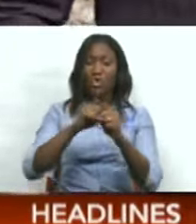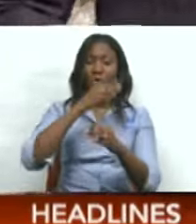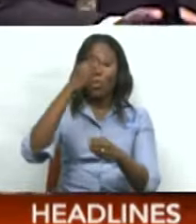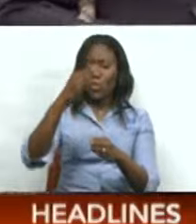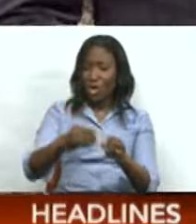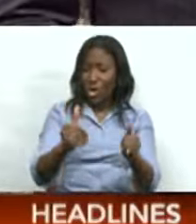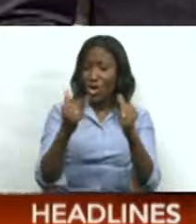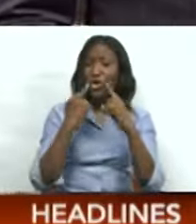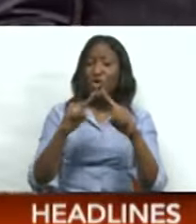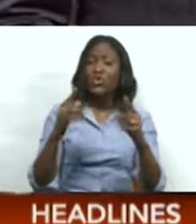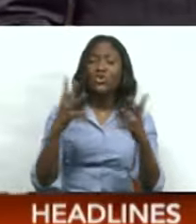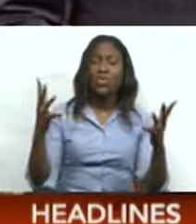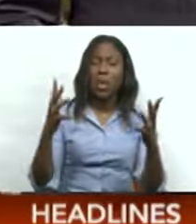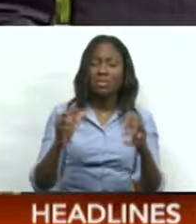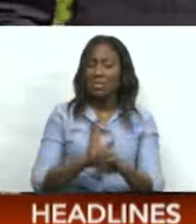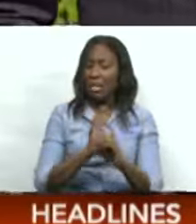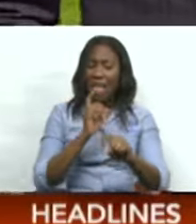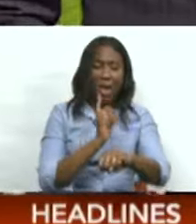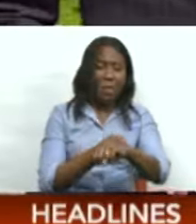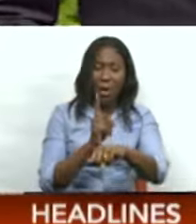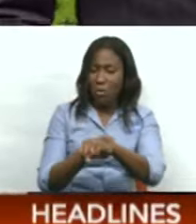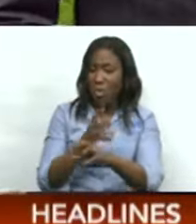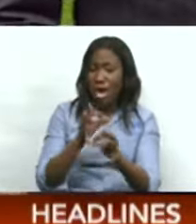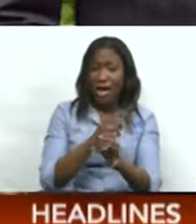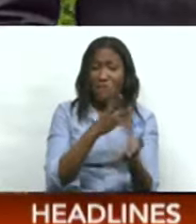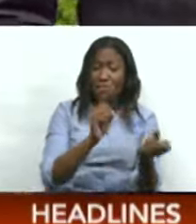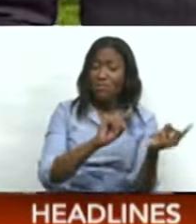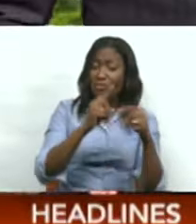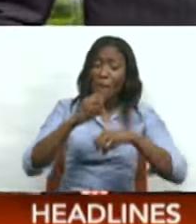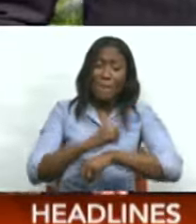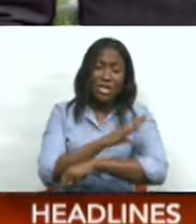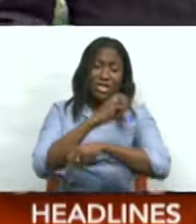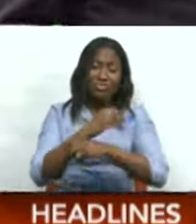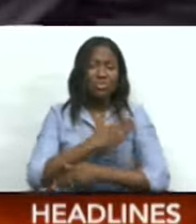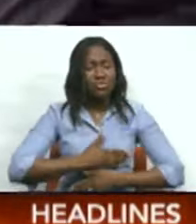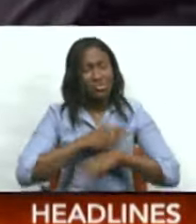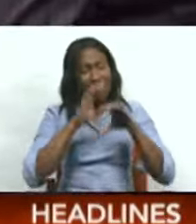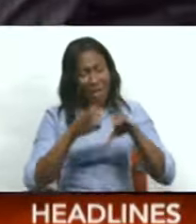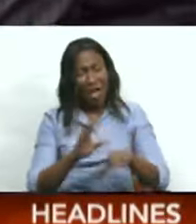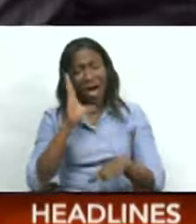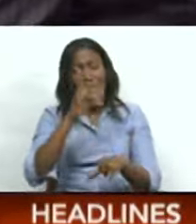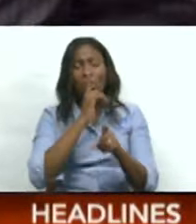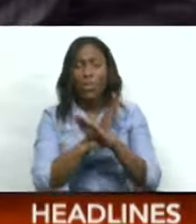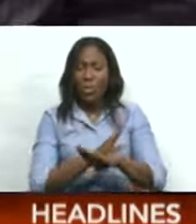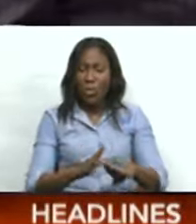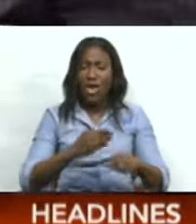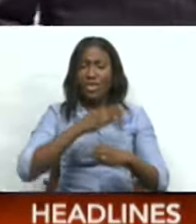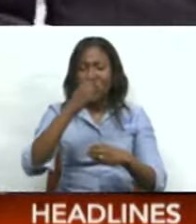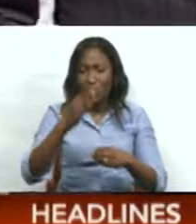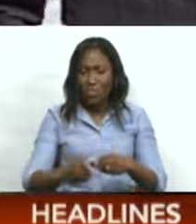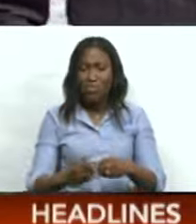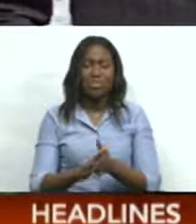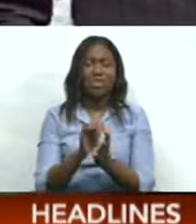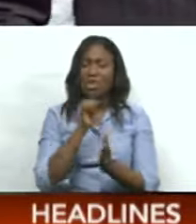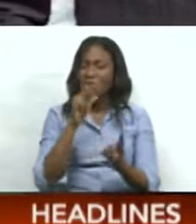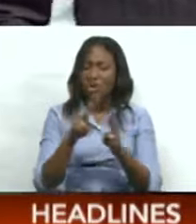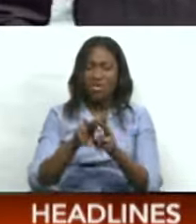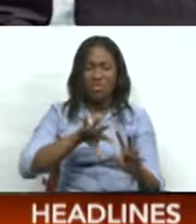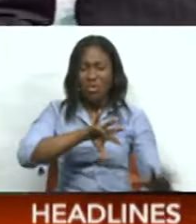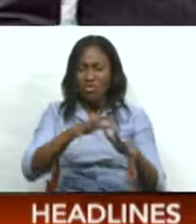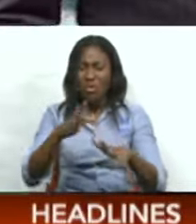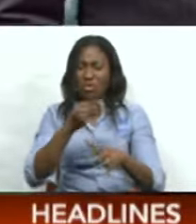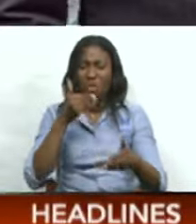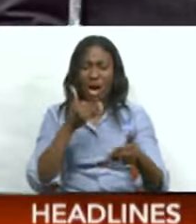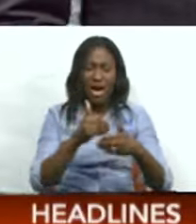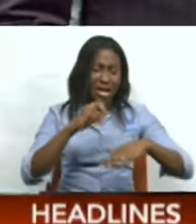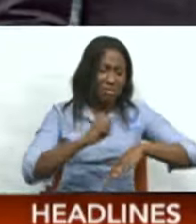The good news, no marine advisories if you're looking to get a dip in at the beach. As seas remain moderate this weekend, waves up to 2 meters in open waters and